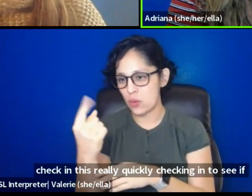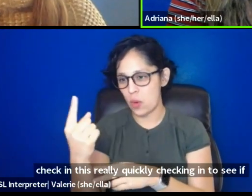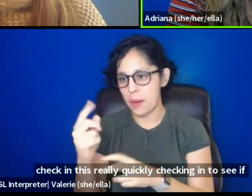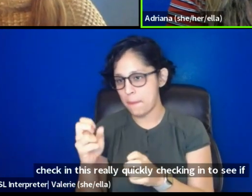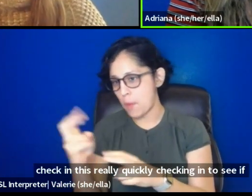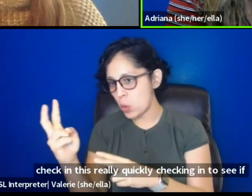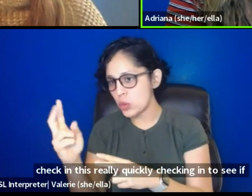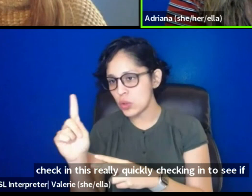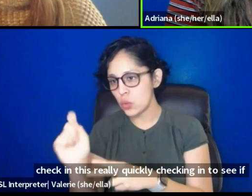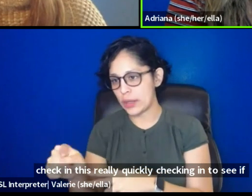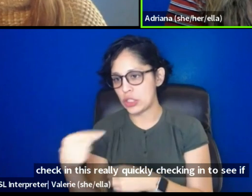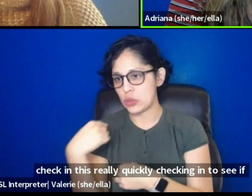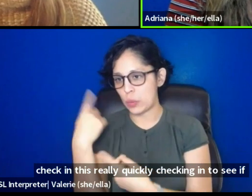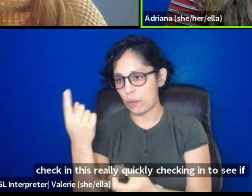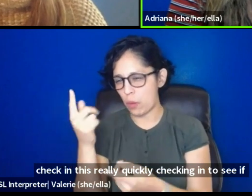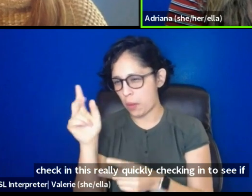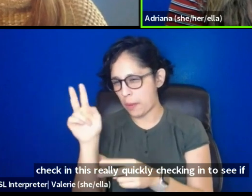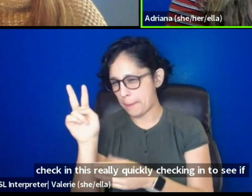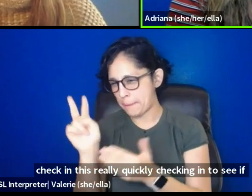um,